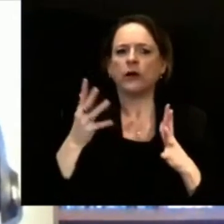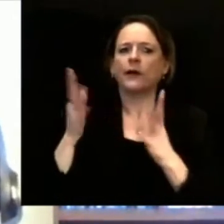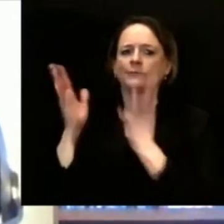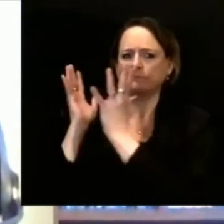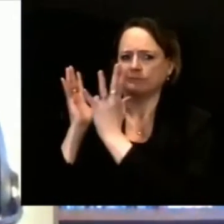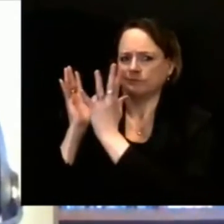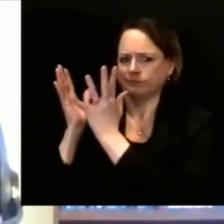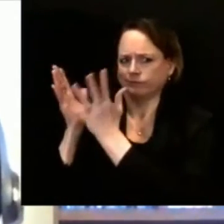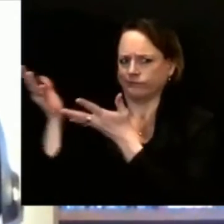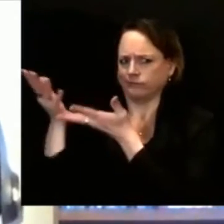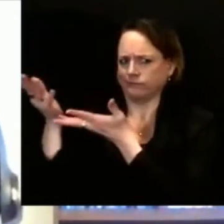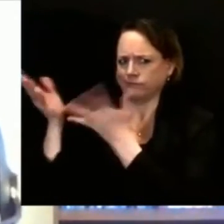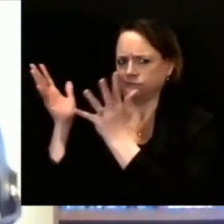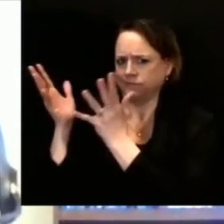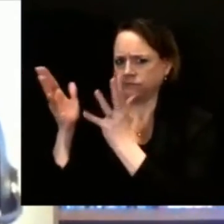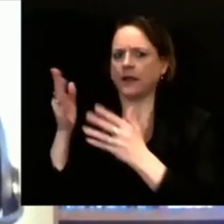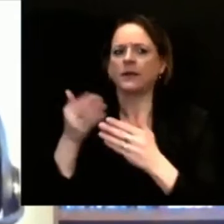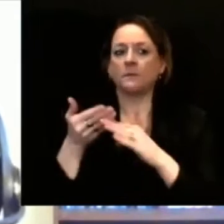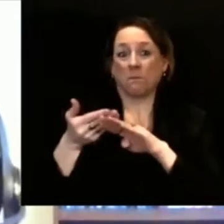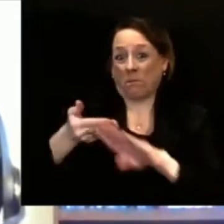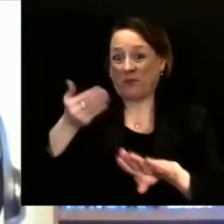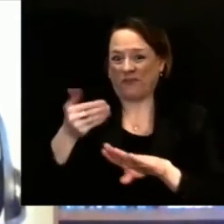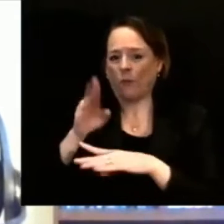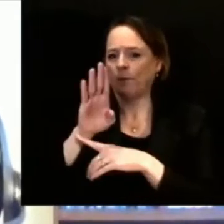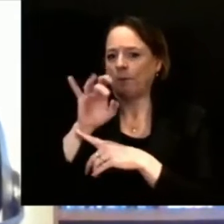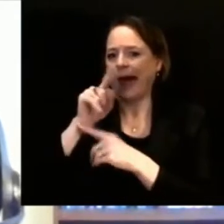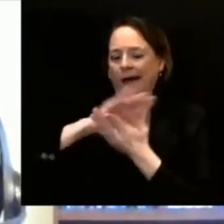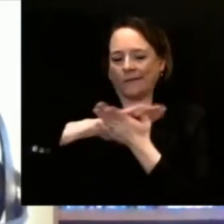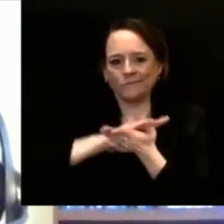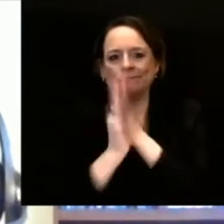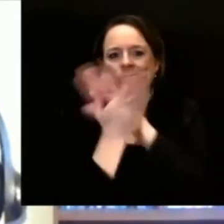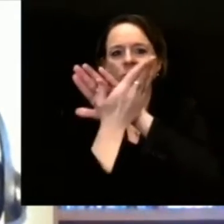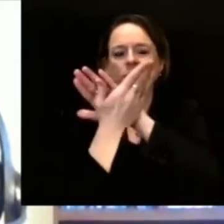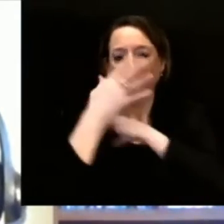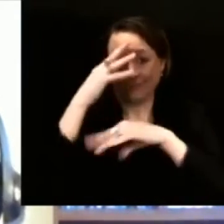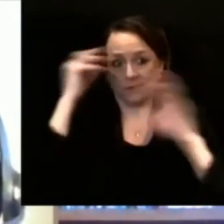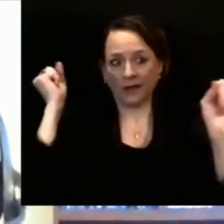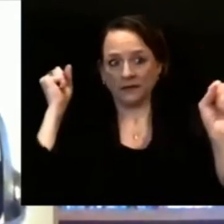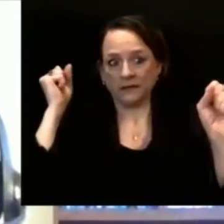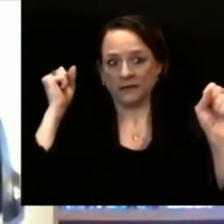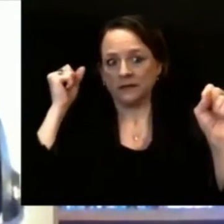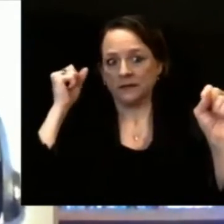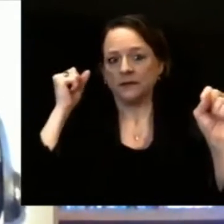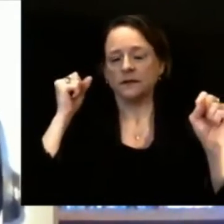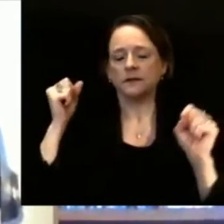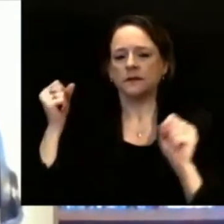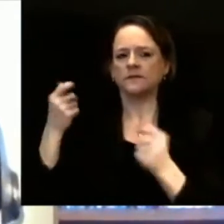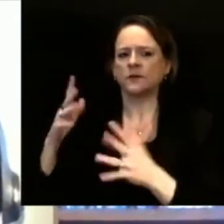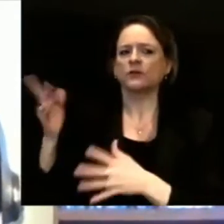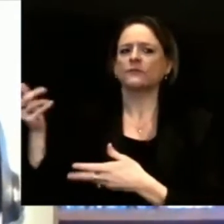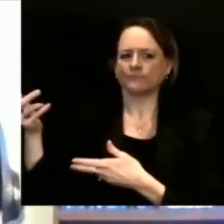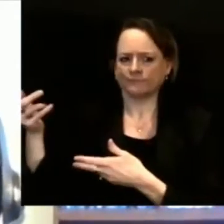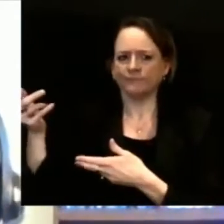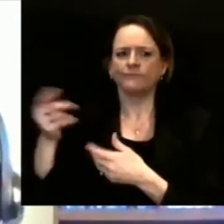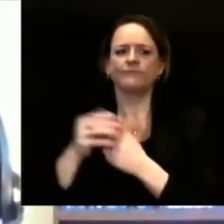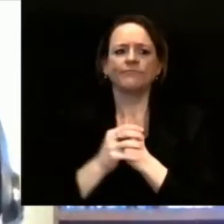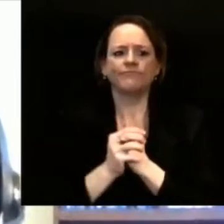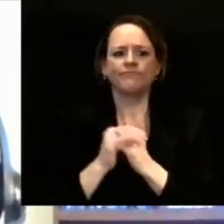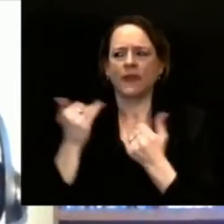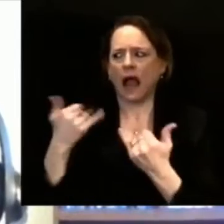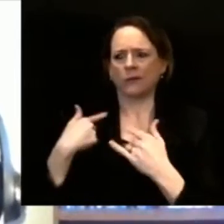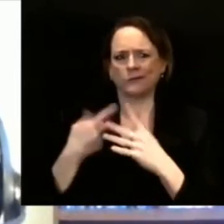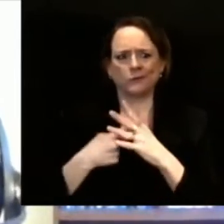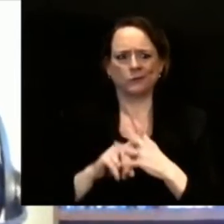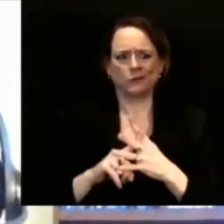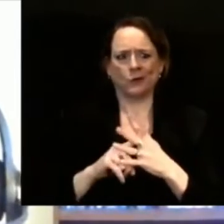I have met with leaders from the Biden administration, along with other state health officials, and they are working on